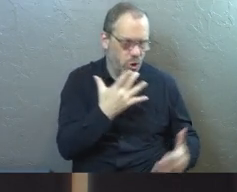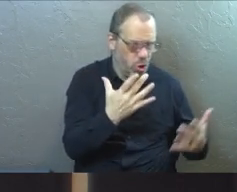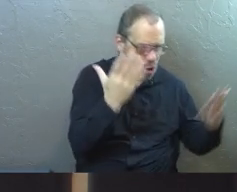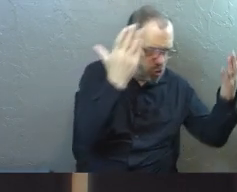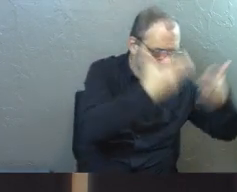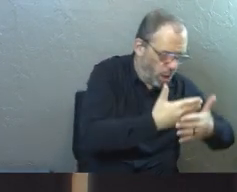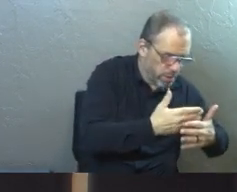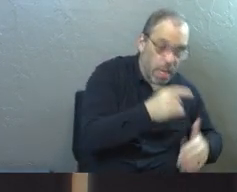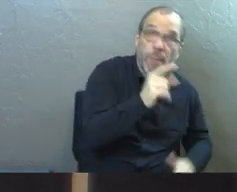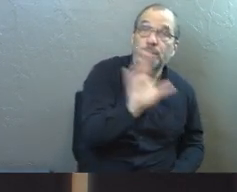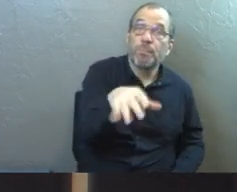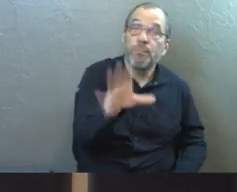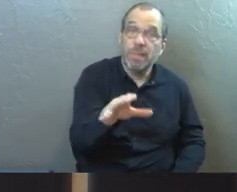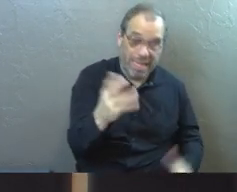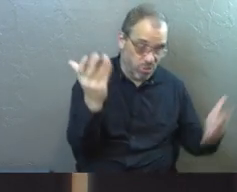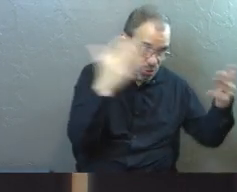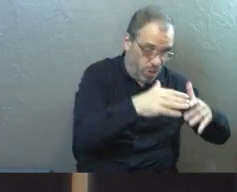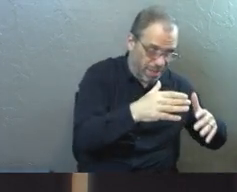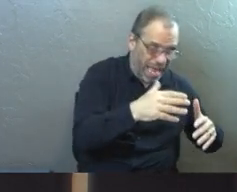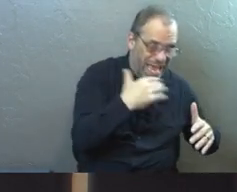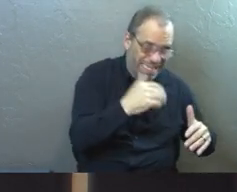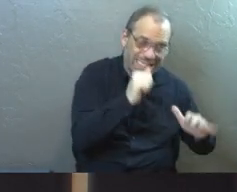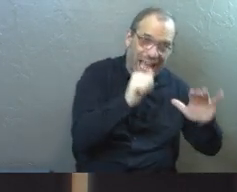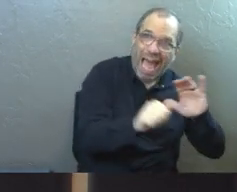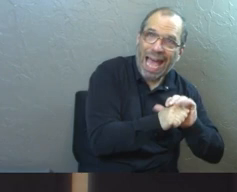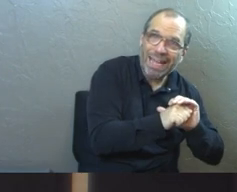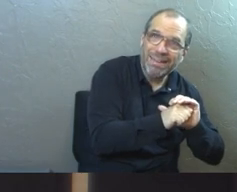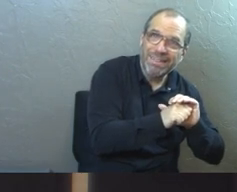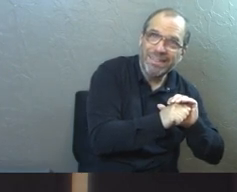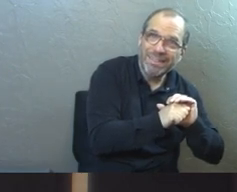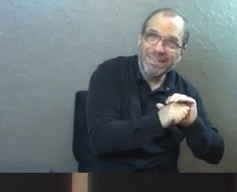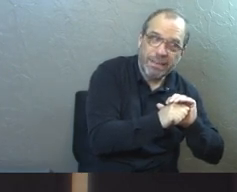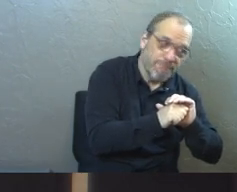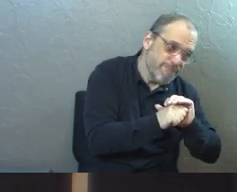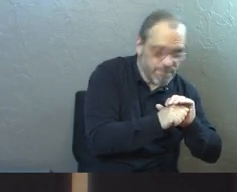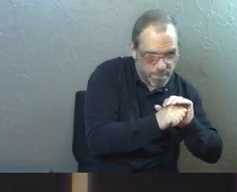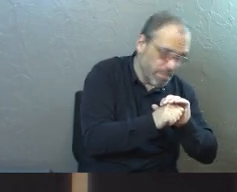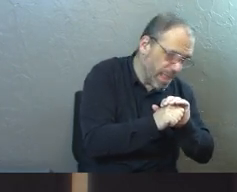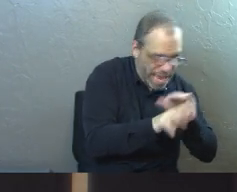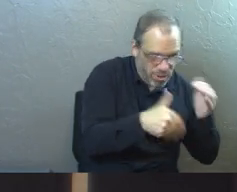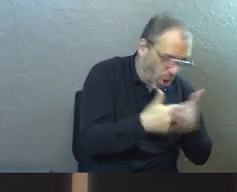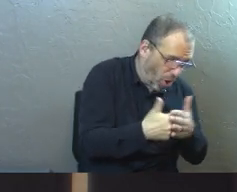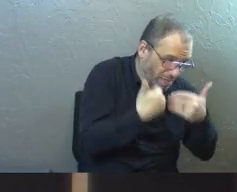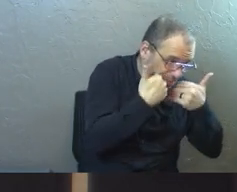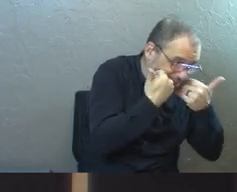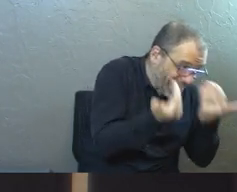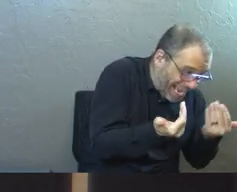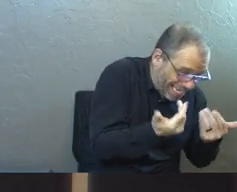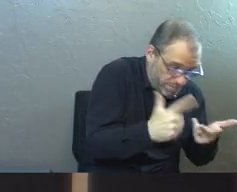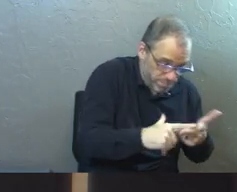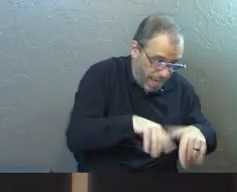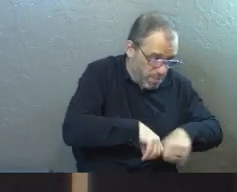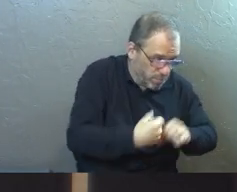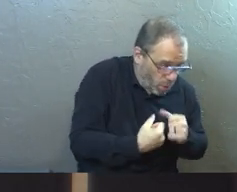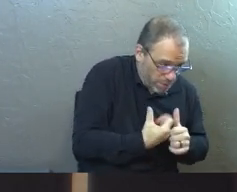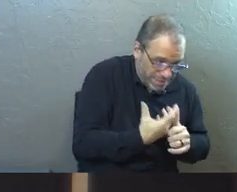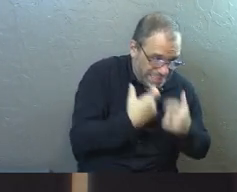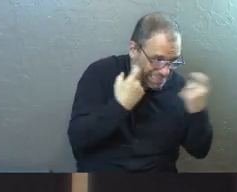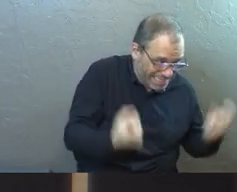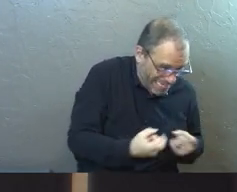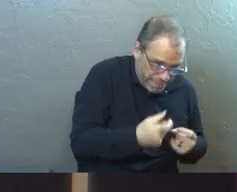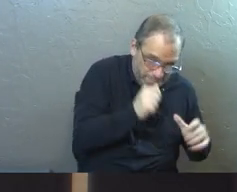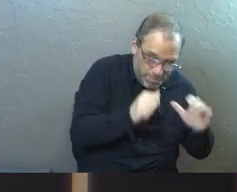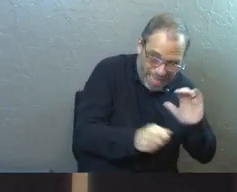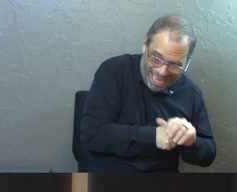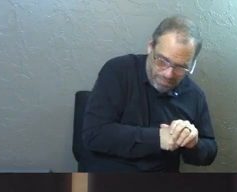because what happens in the dark is I get to hide and I get all the stuff that I'm ashamed about, all my brokenness and all my sin.